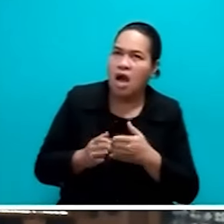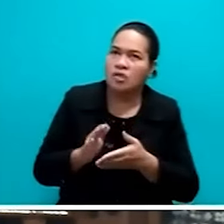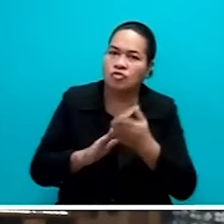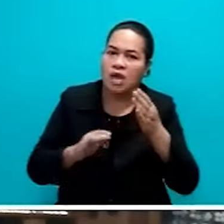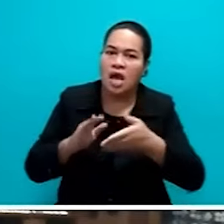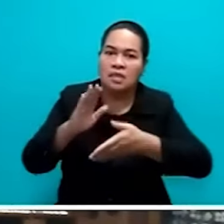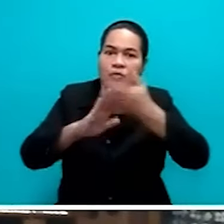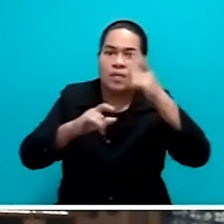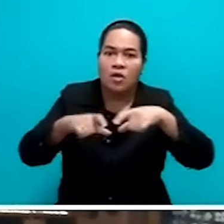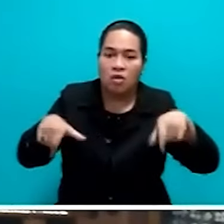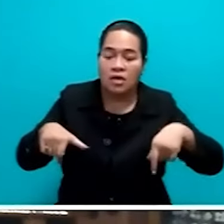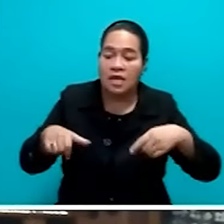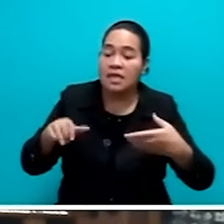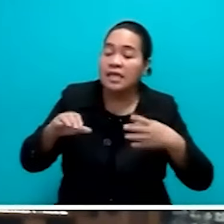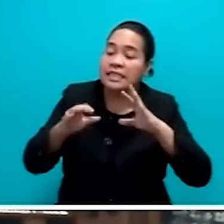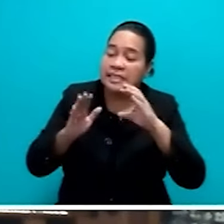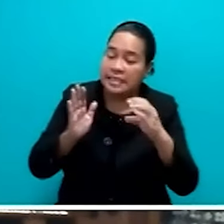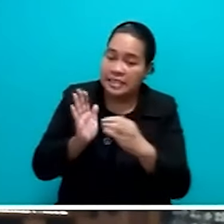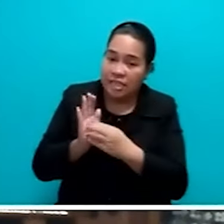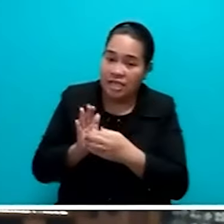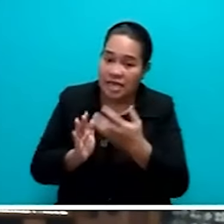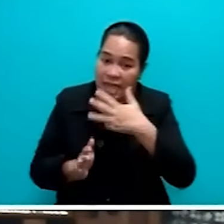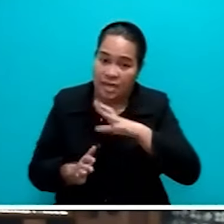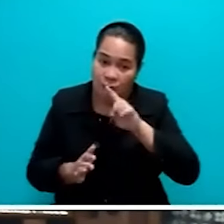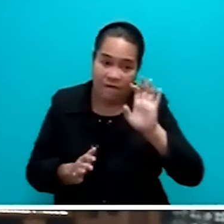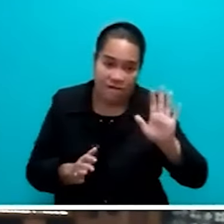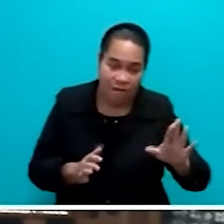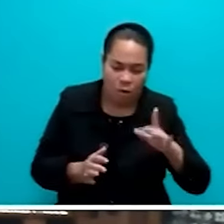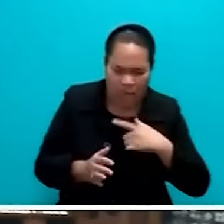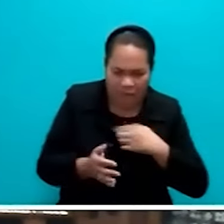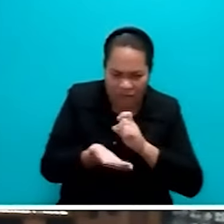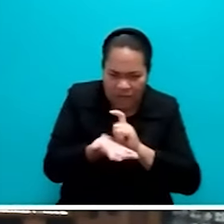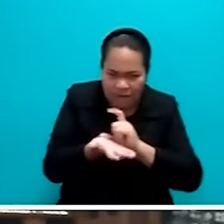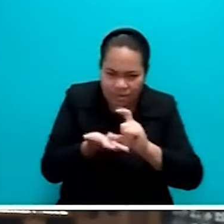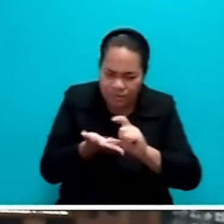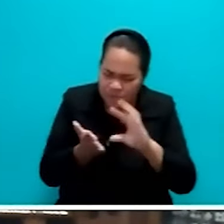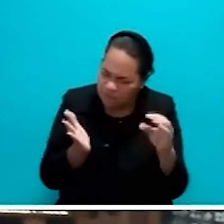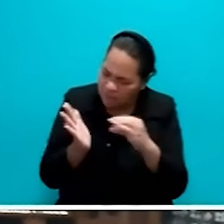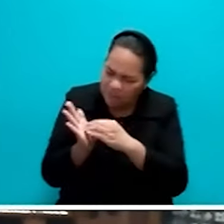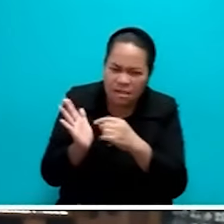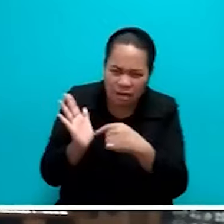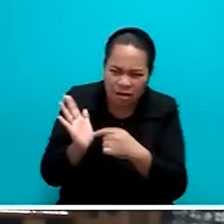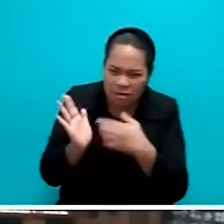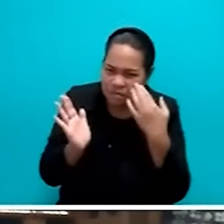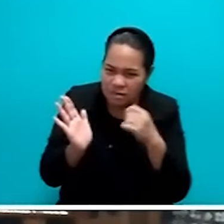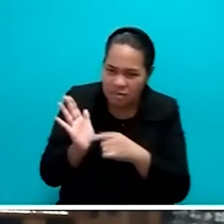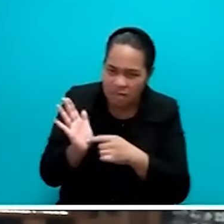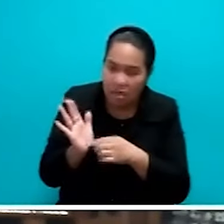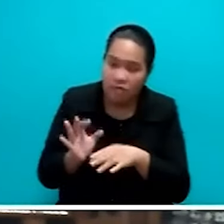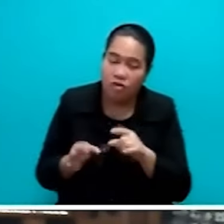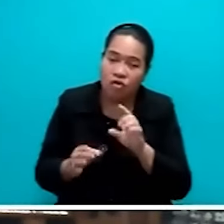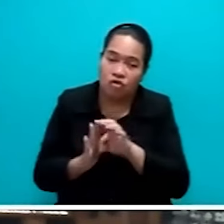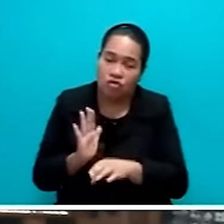91.5 for clarification of a particular section of the Constitution. The government,